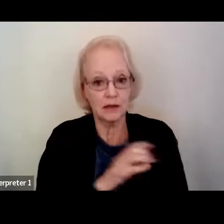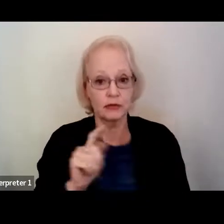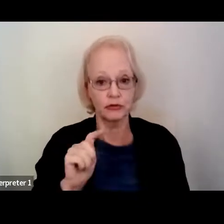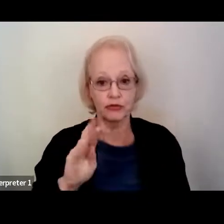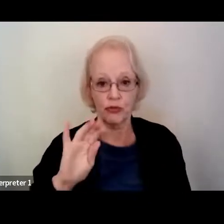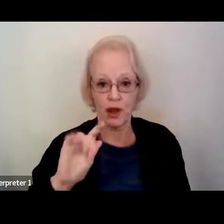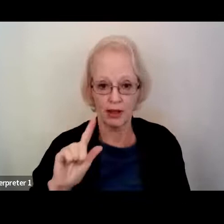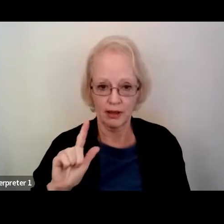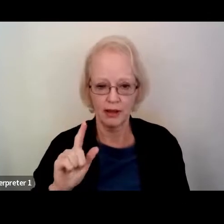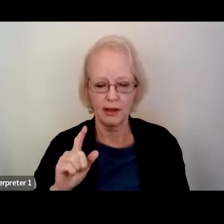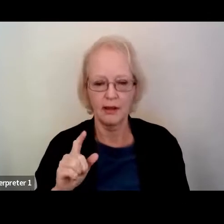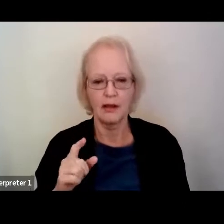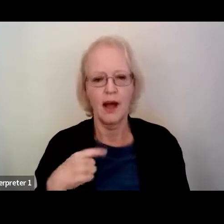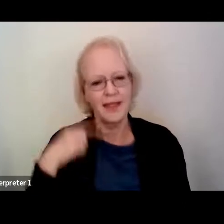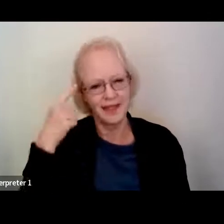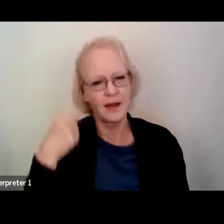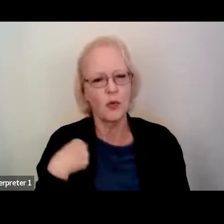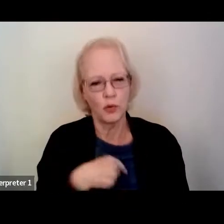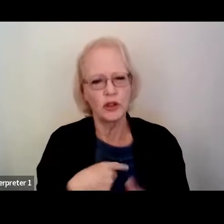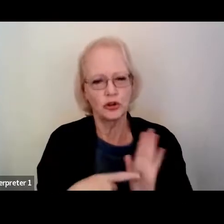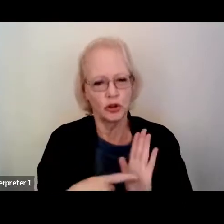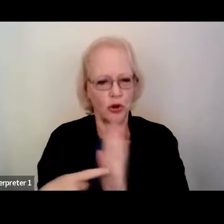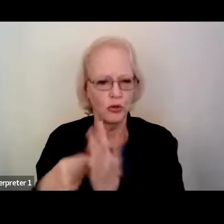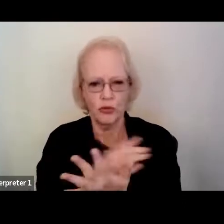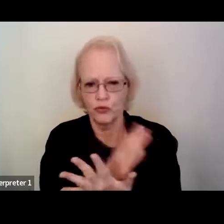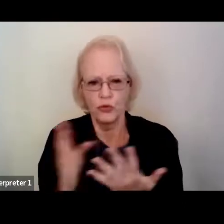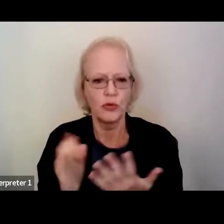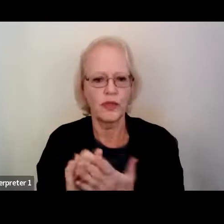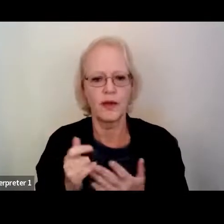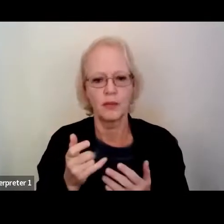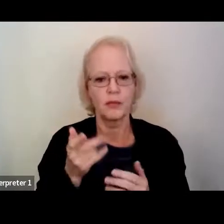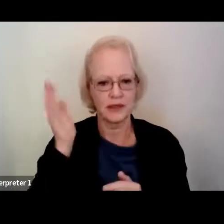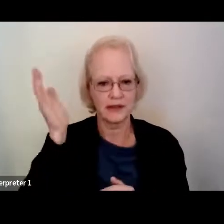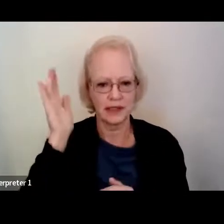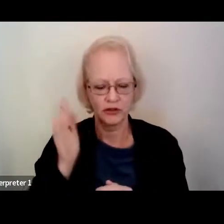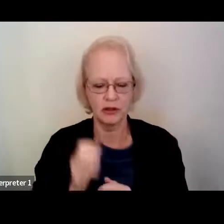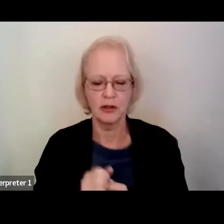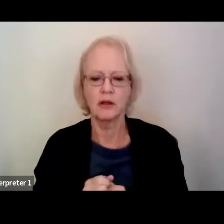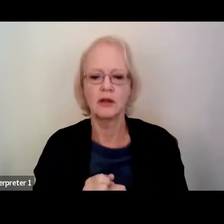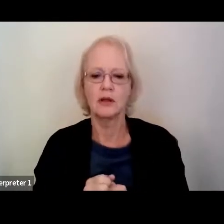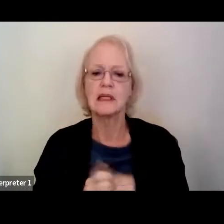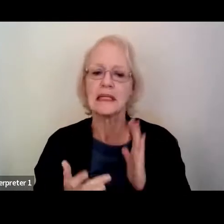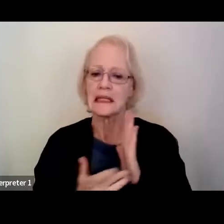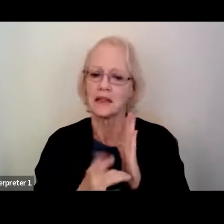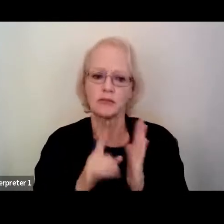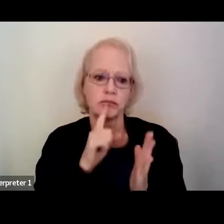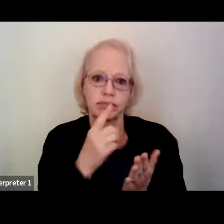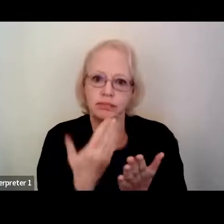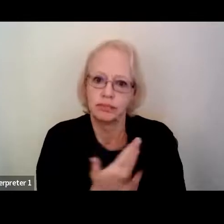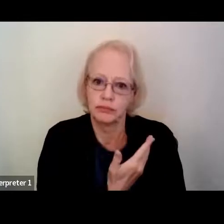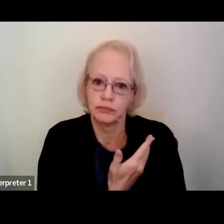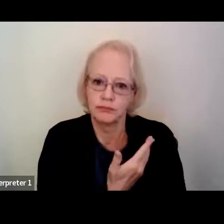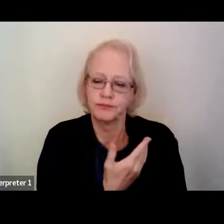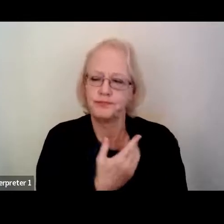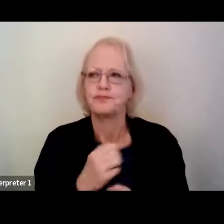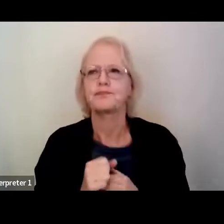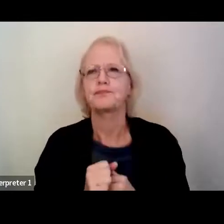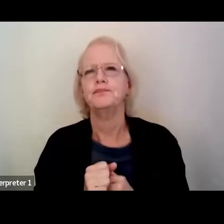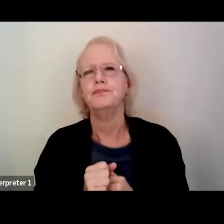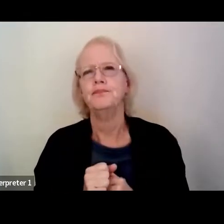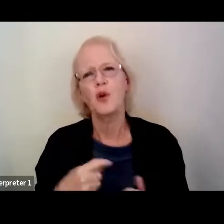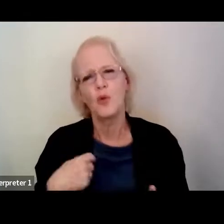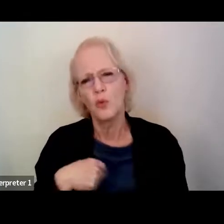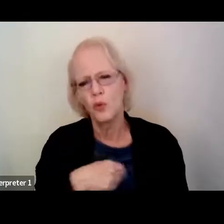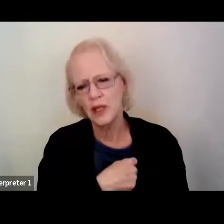I think, touched on throughout this presentation, this technology is very new. And we